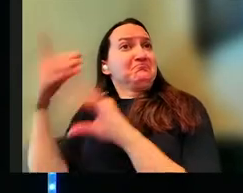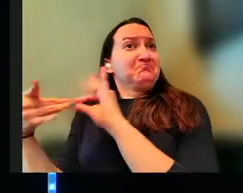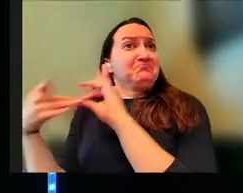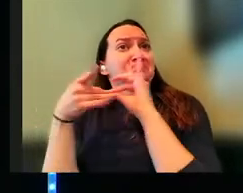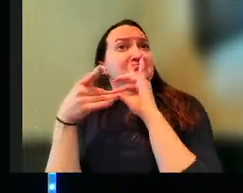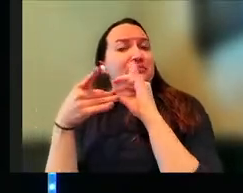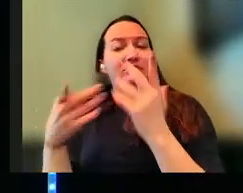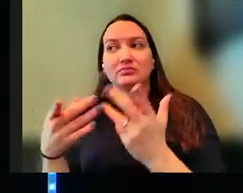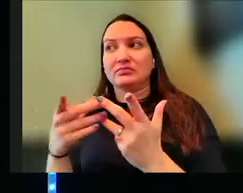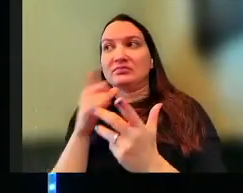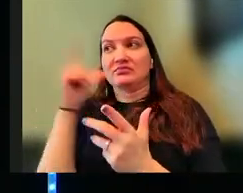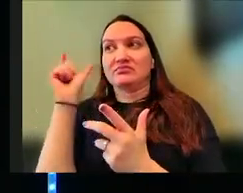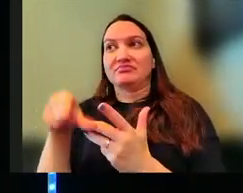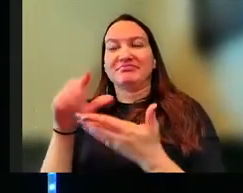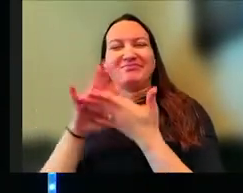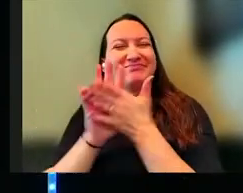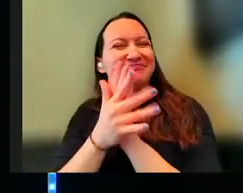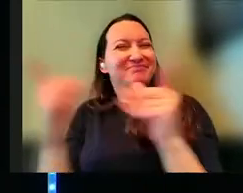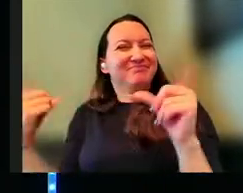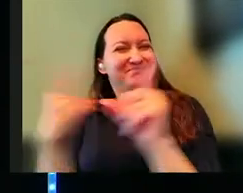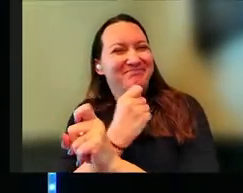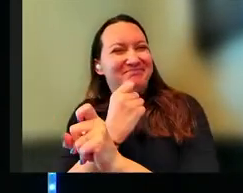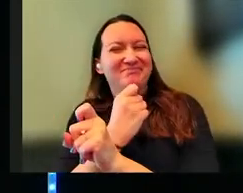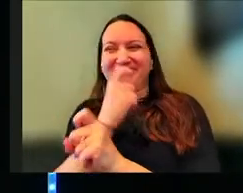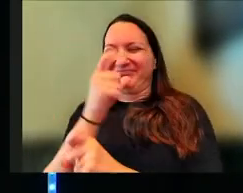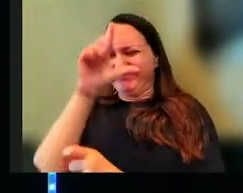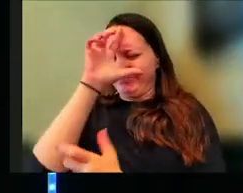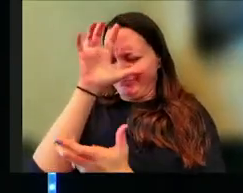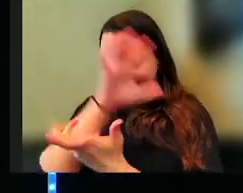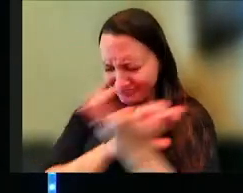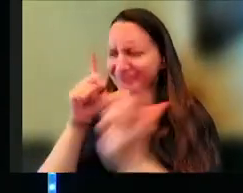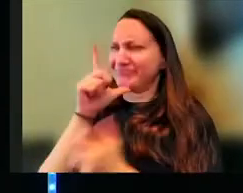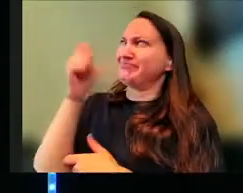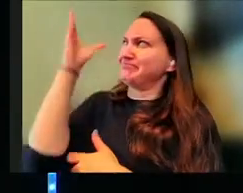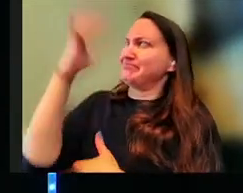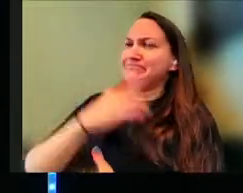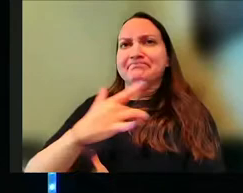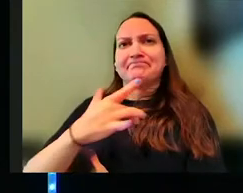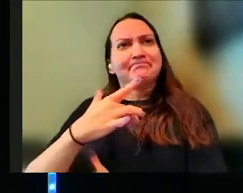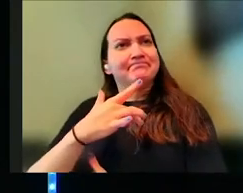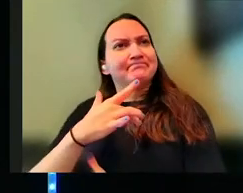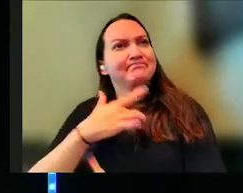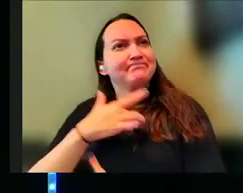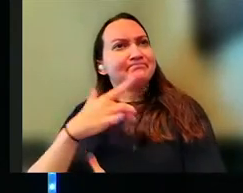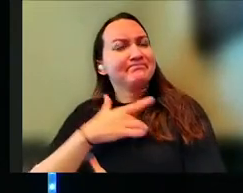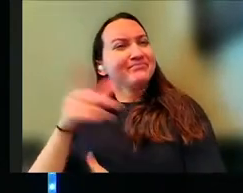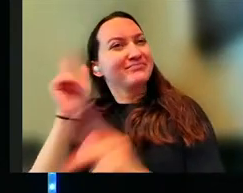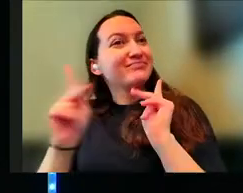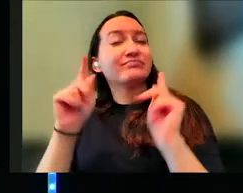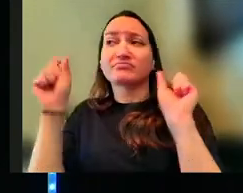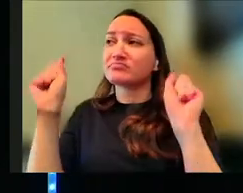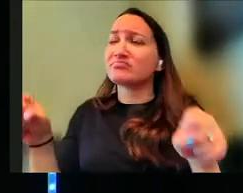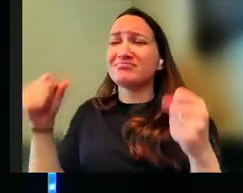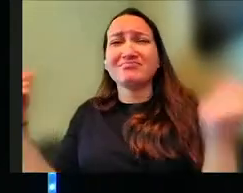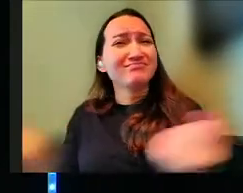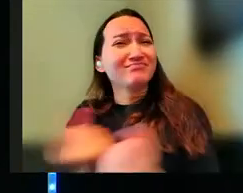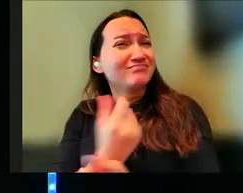Ways that don't have to be complicated, that don't make us confused about who God is and what His heart is for His people. He can do it all, right?